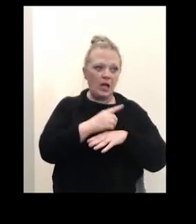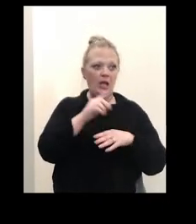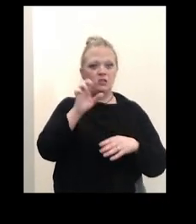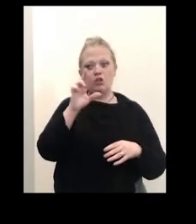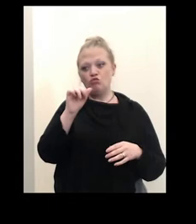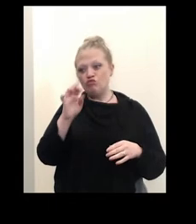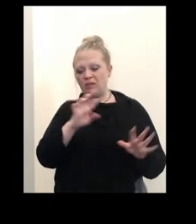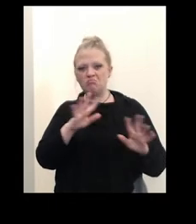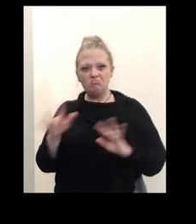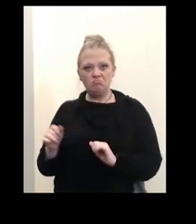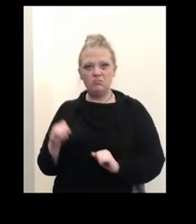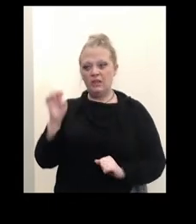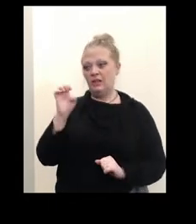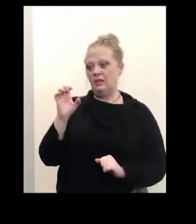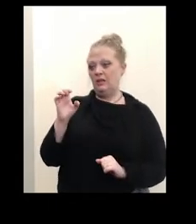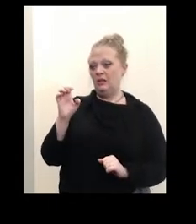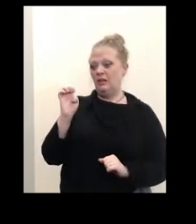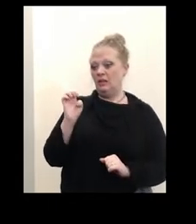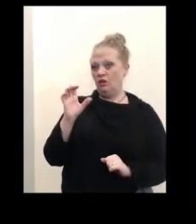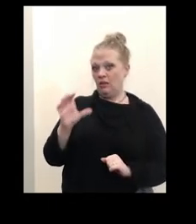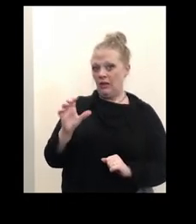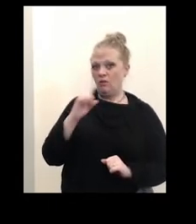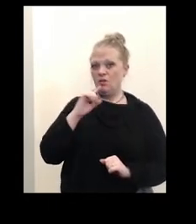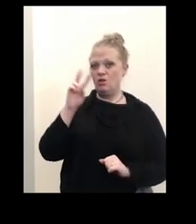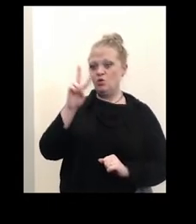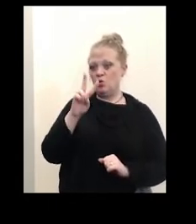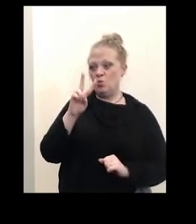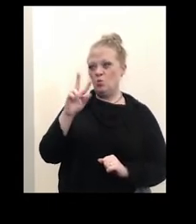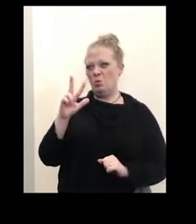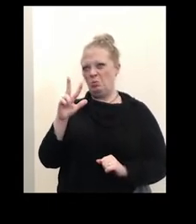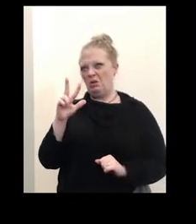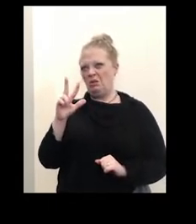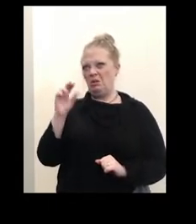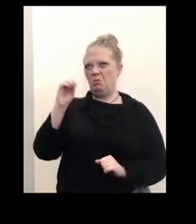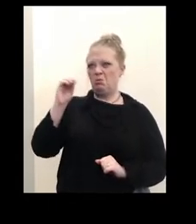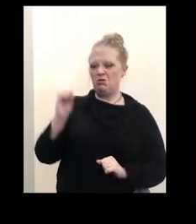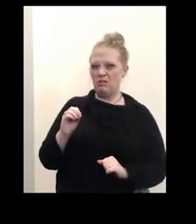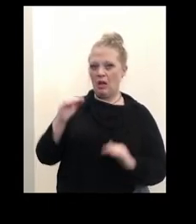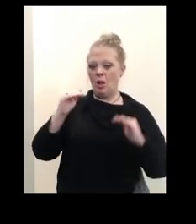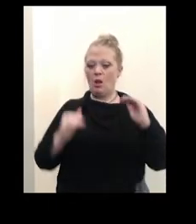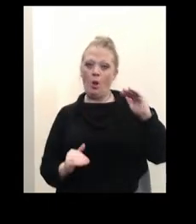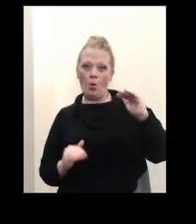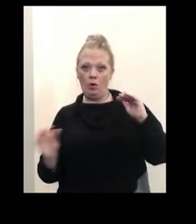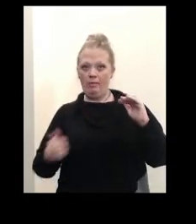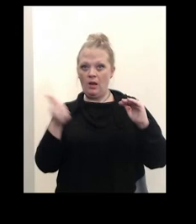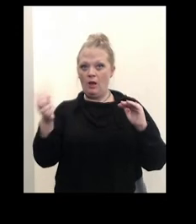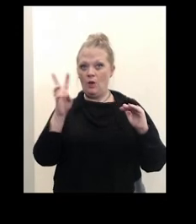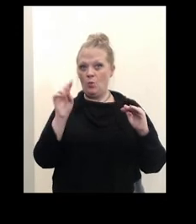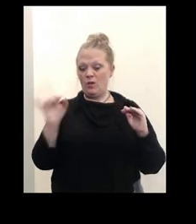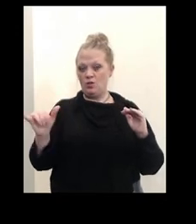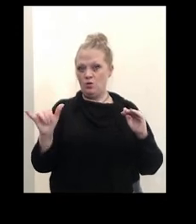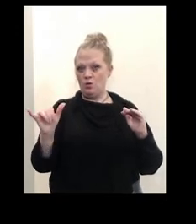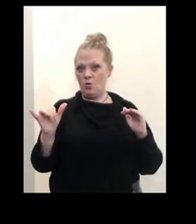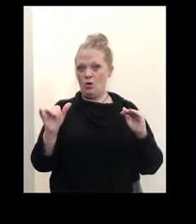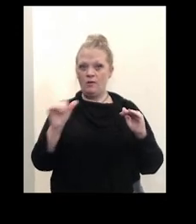Erie's positivity rate of new cases is two to three percent lower than all other western New York counties that did not have a prior mask mandate. And of